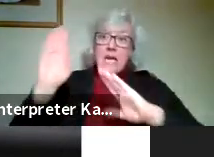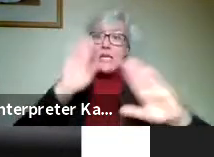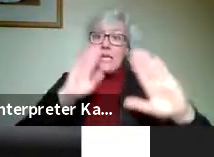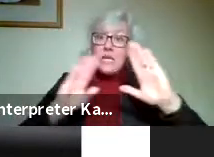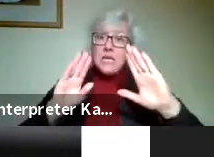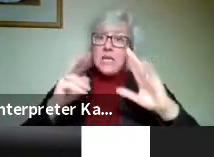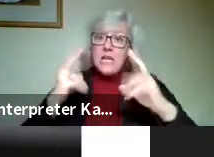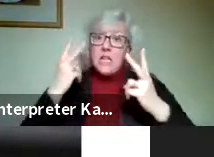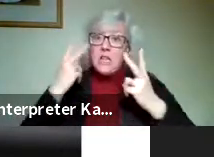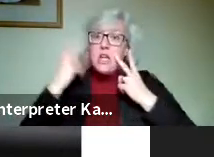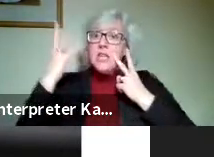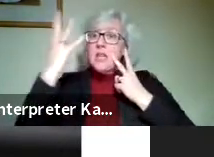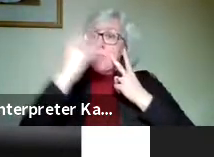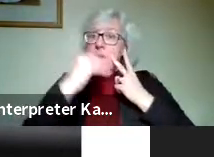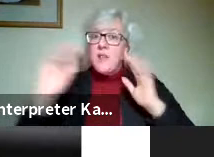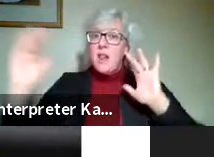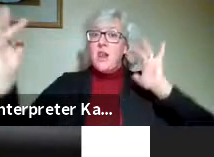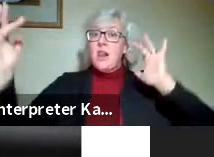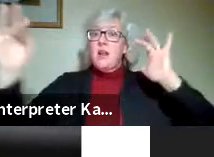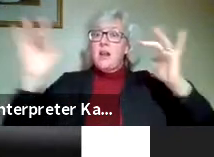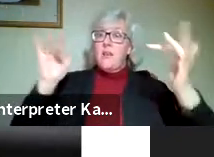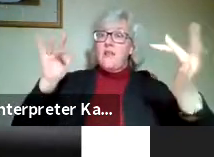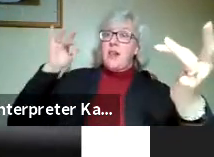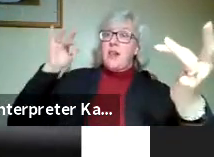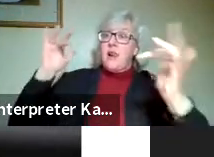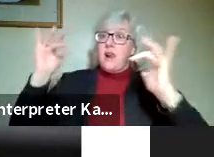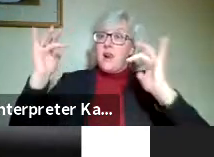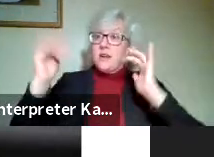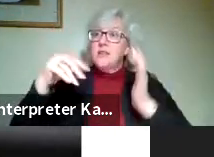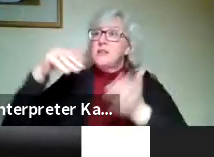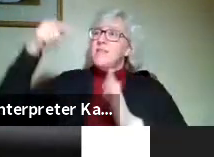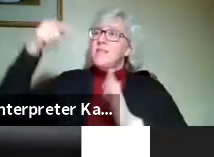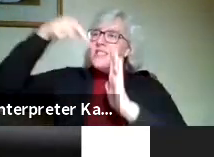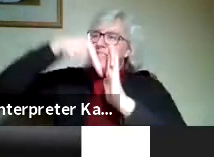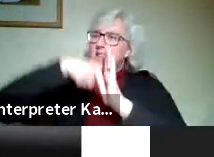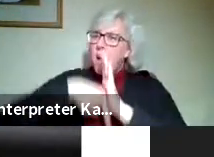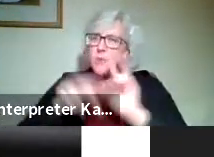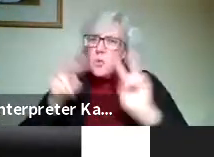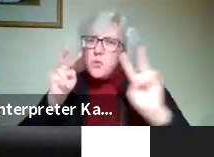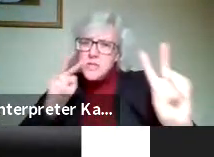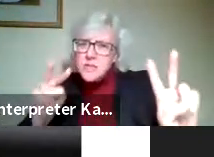Look at the beautiful reflections. There's a lot of depth in these photos to read into.